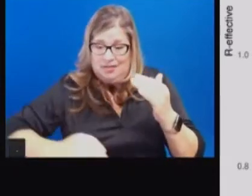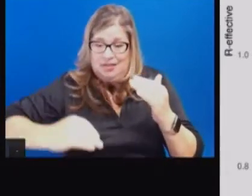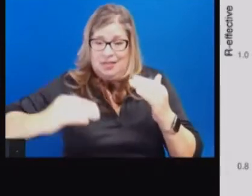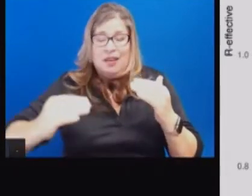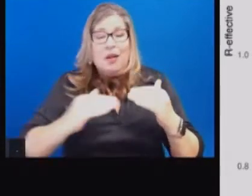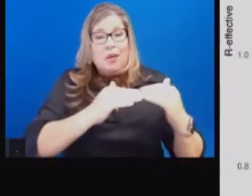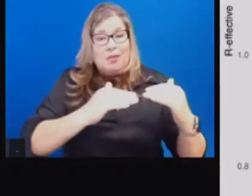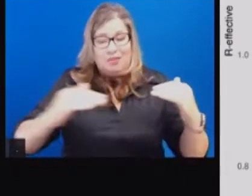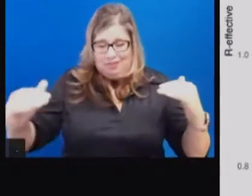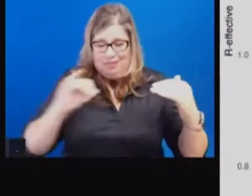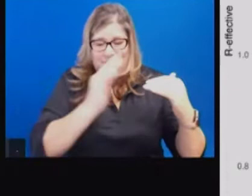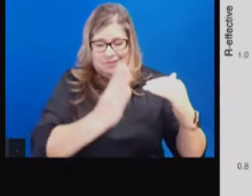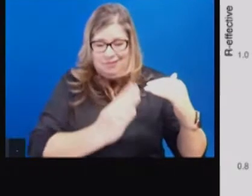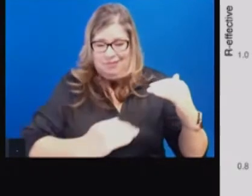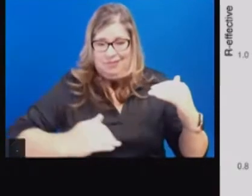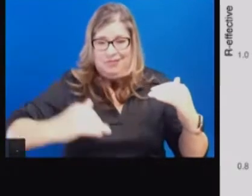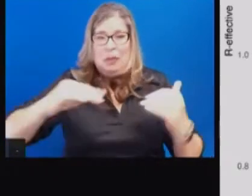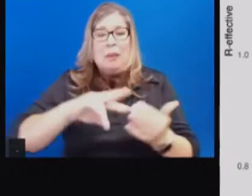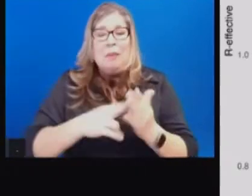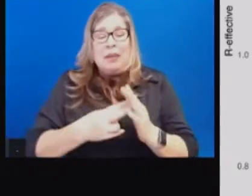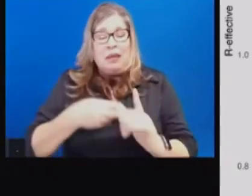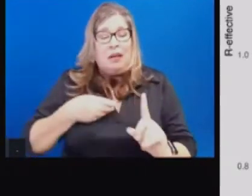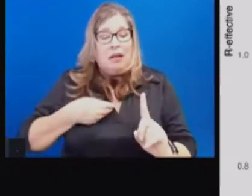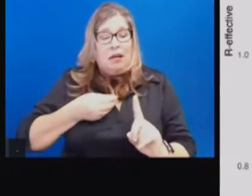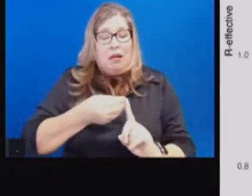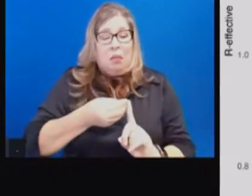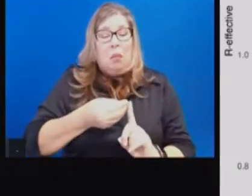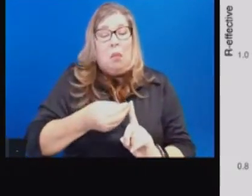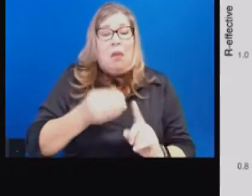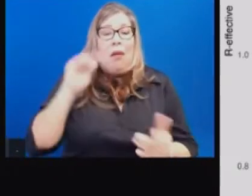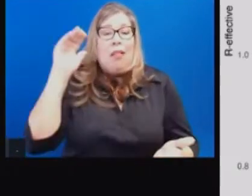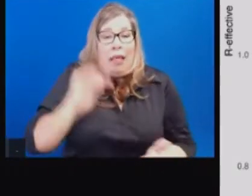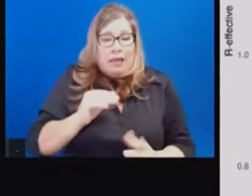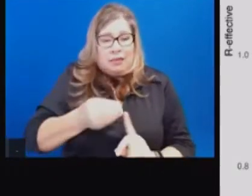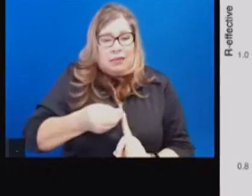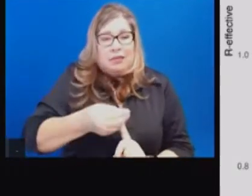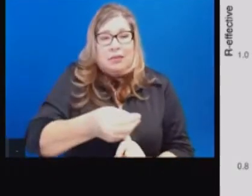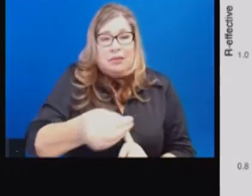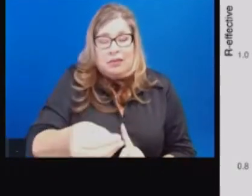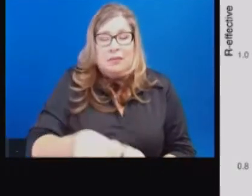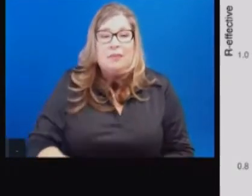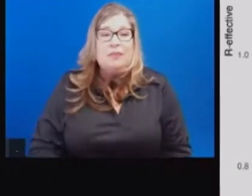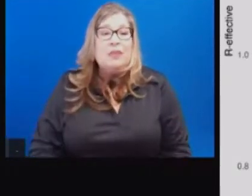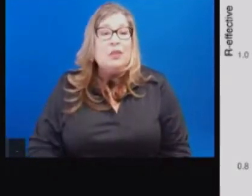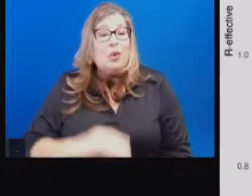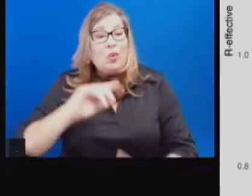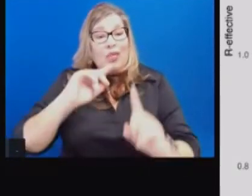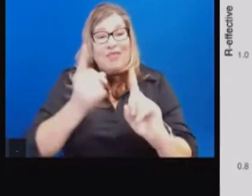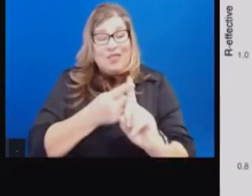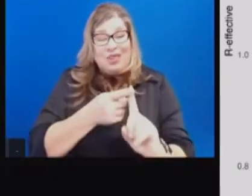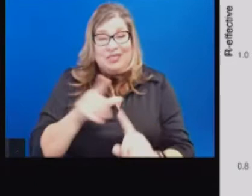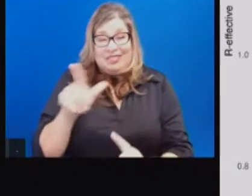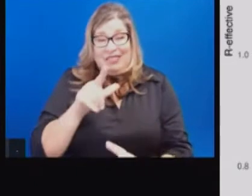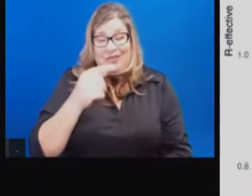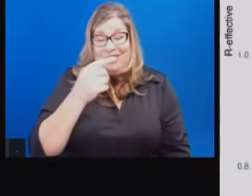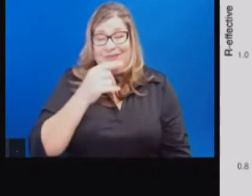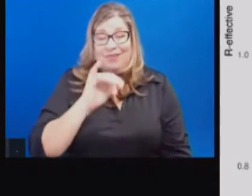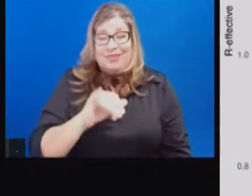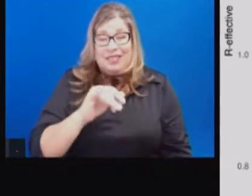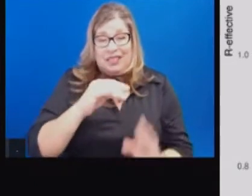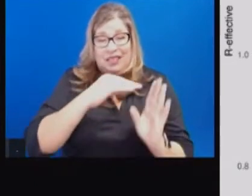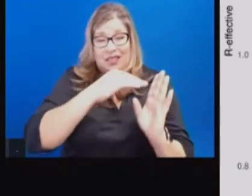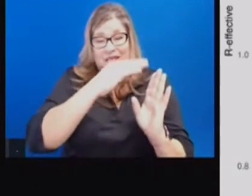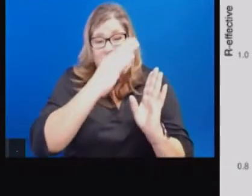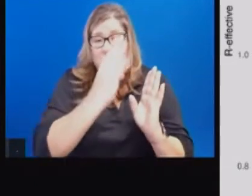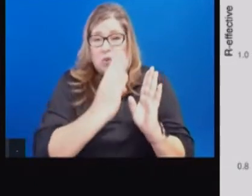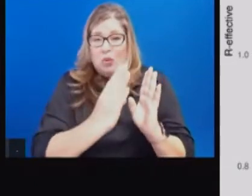is shrinking. You'll see on the left side, the first pink to green transition was that summer